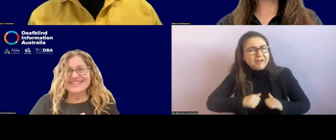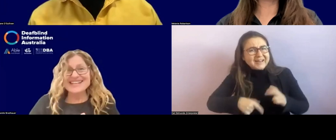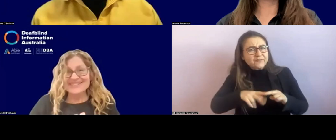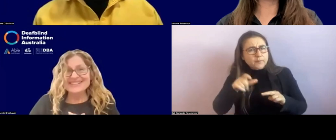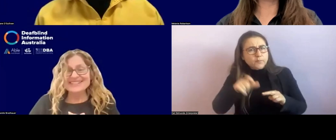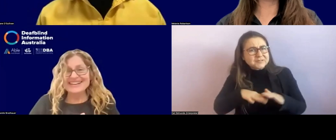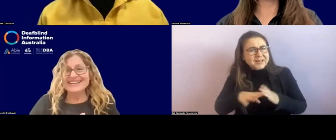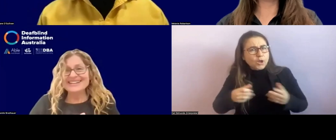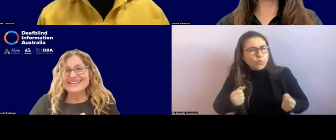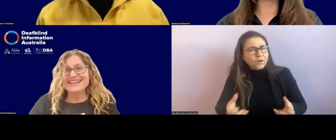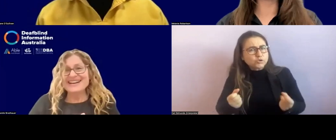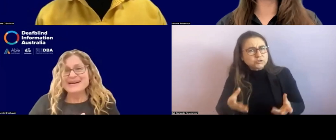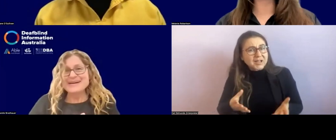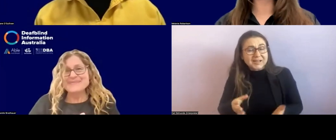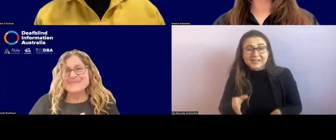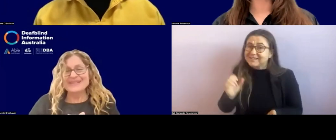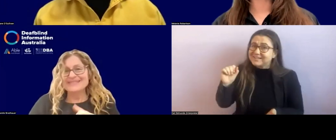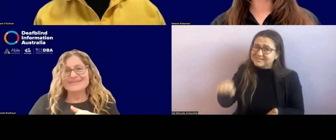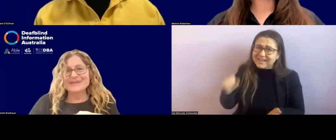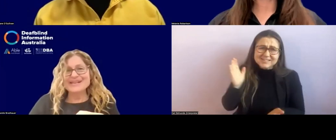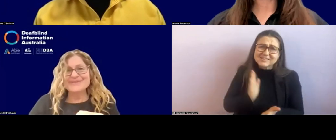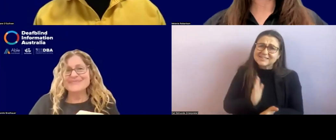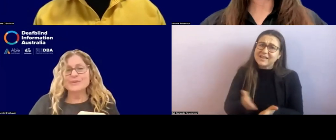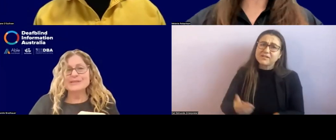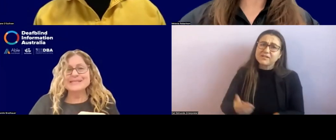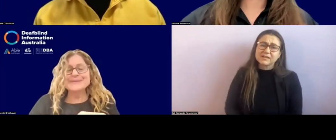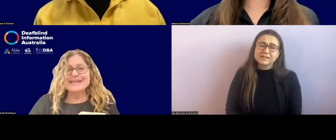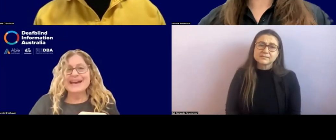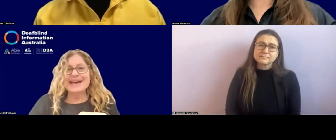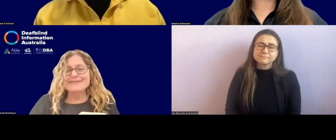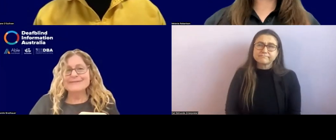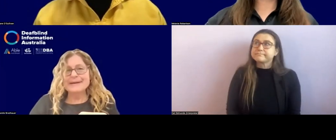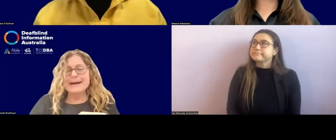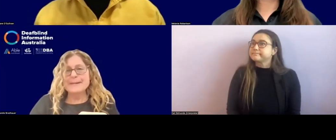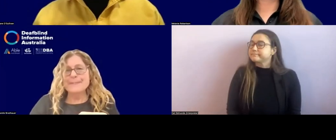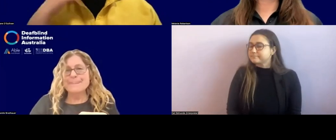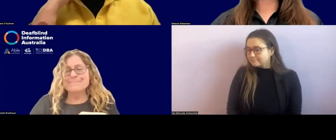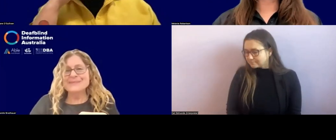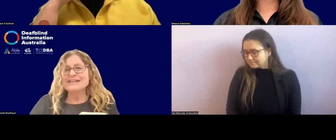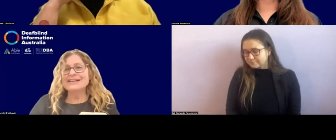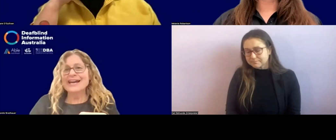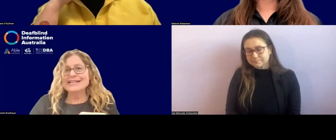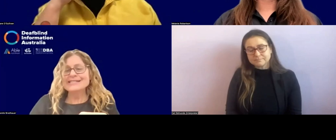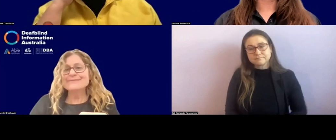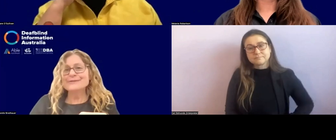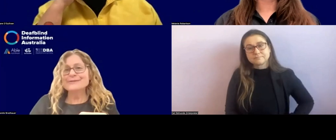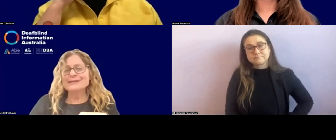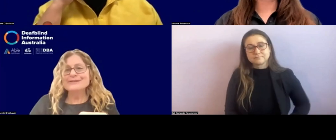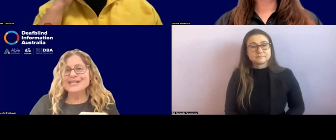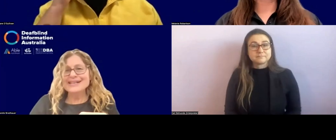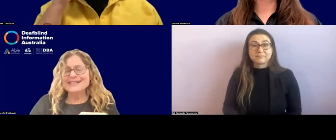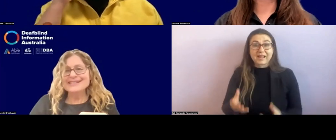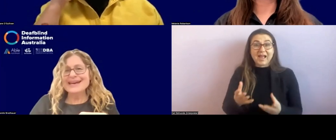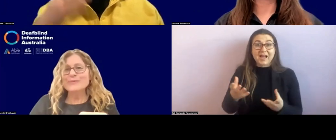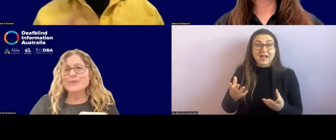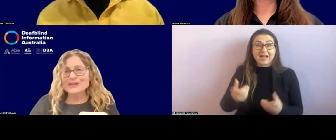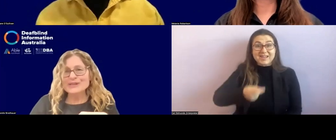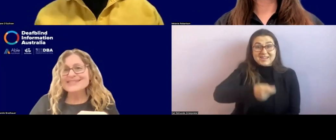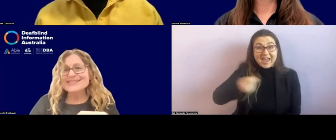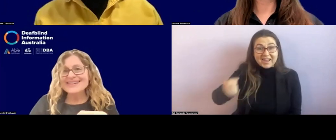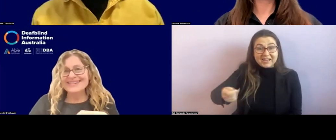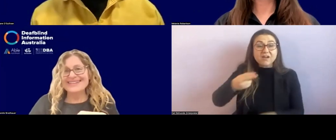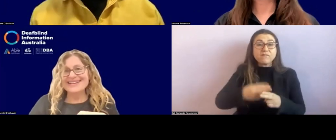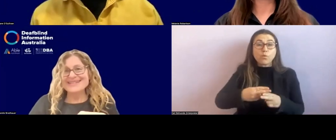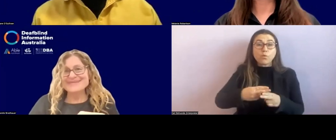Yes, definitely. Um, we, goodness, we have, um, canes for wheelchairs and